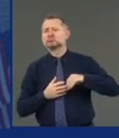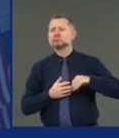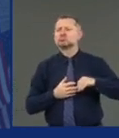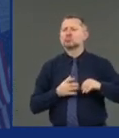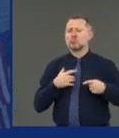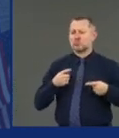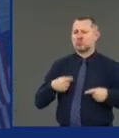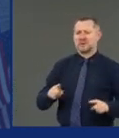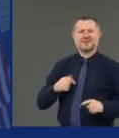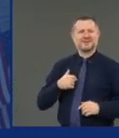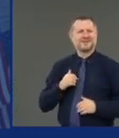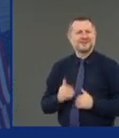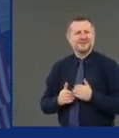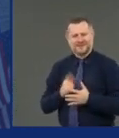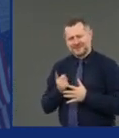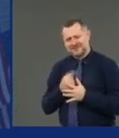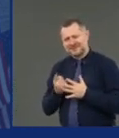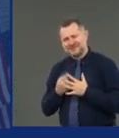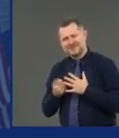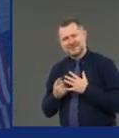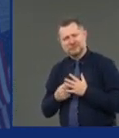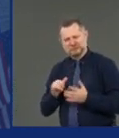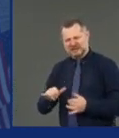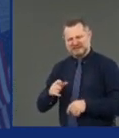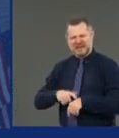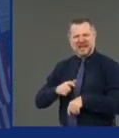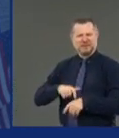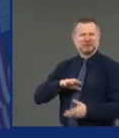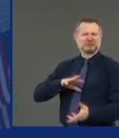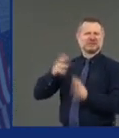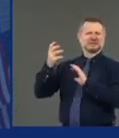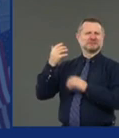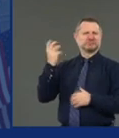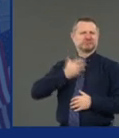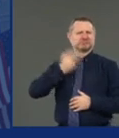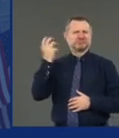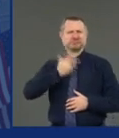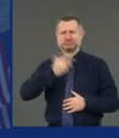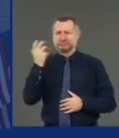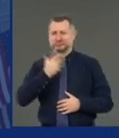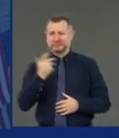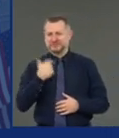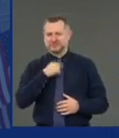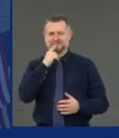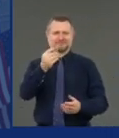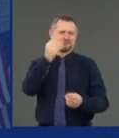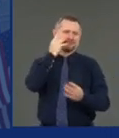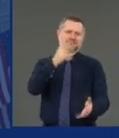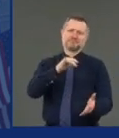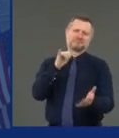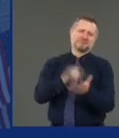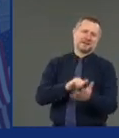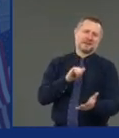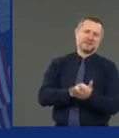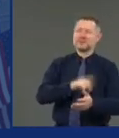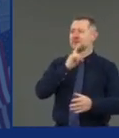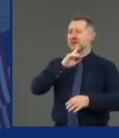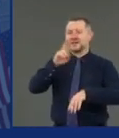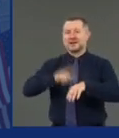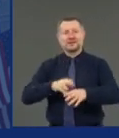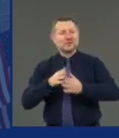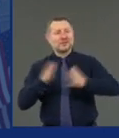And there cannot be a national recovery if the state and local governments are not